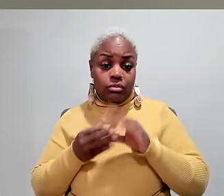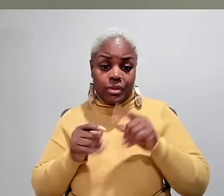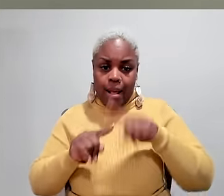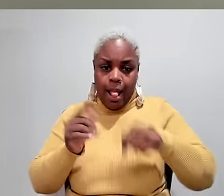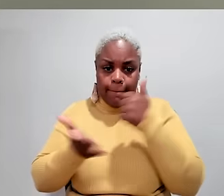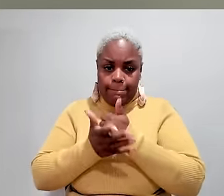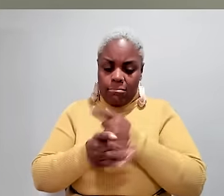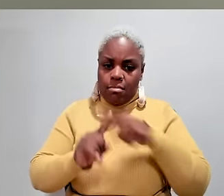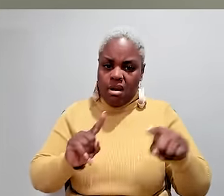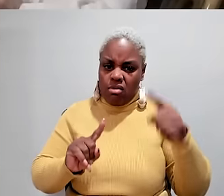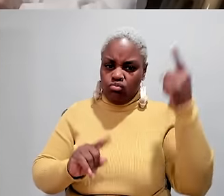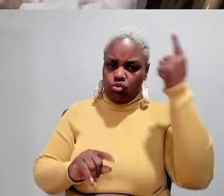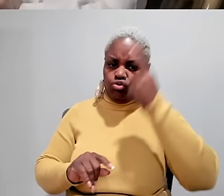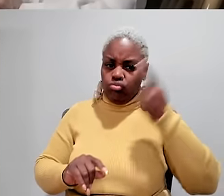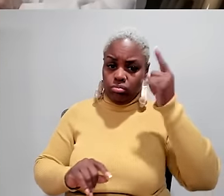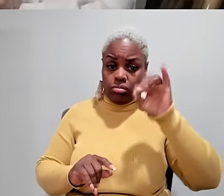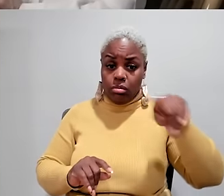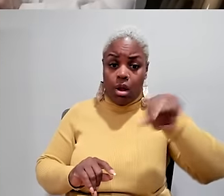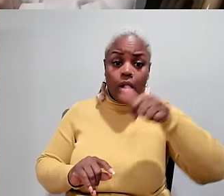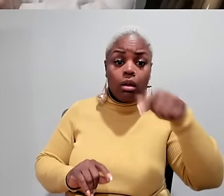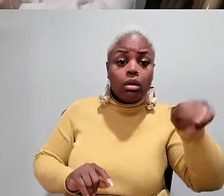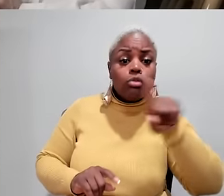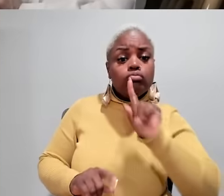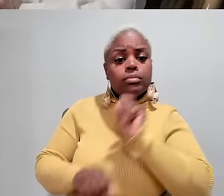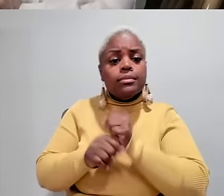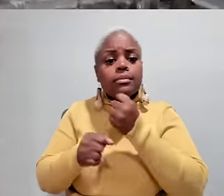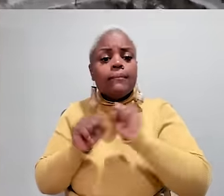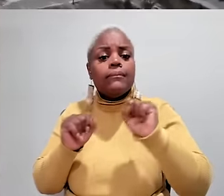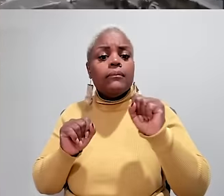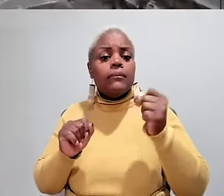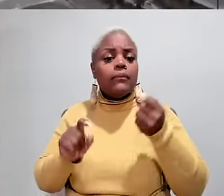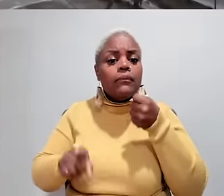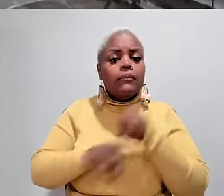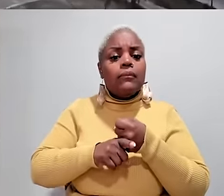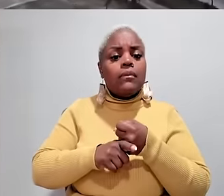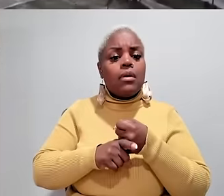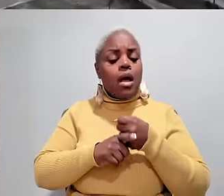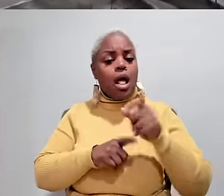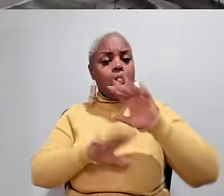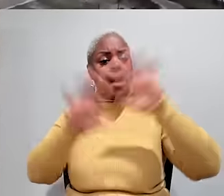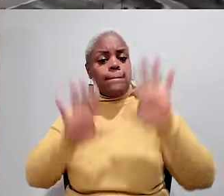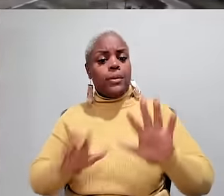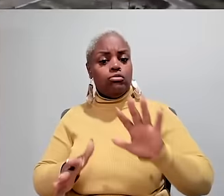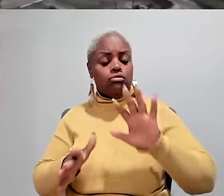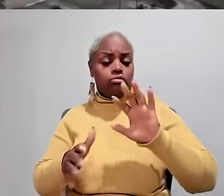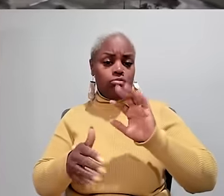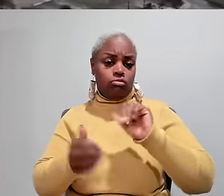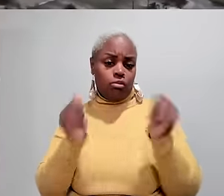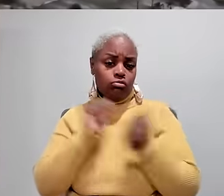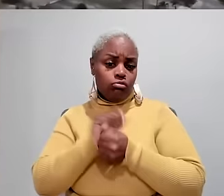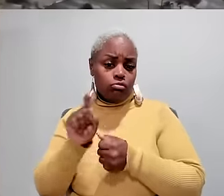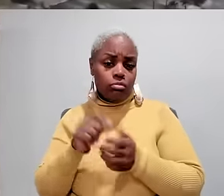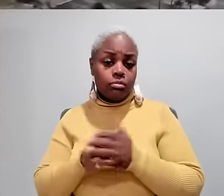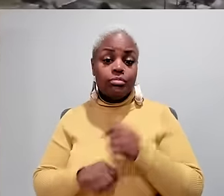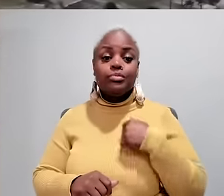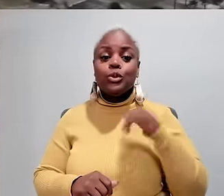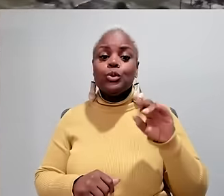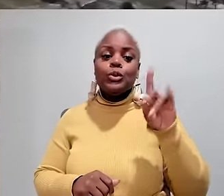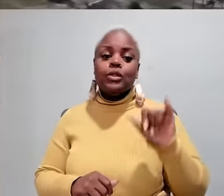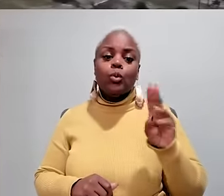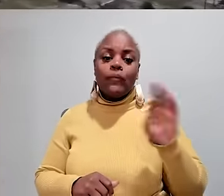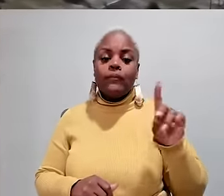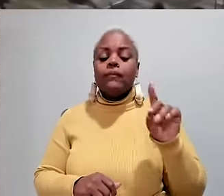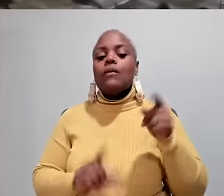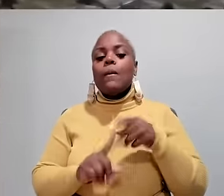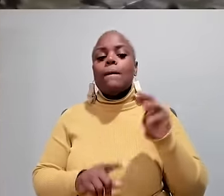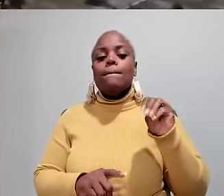going to move to? WOODRUFF, She says she can't help but wonder, Is there anywhere she'd be truly safe from the effects of climate